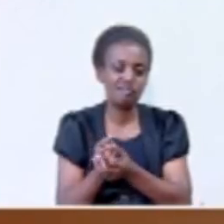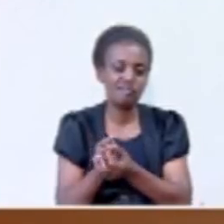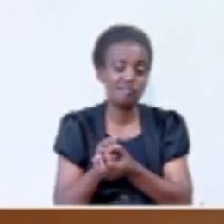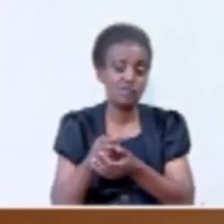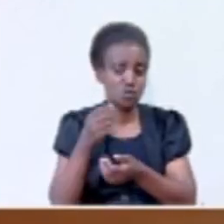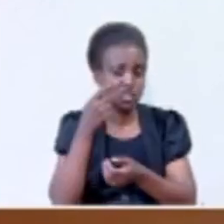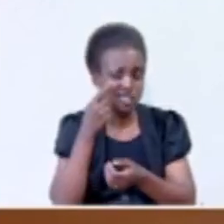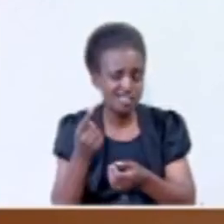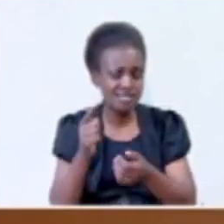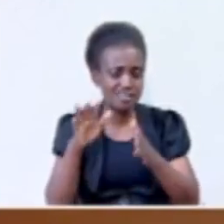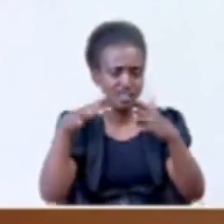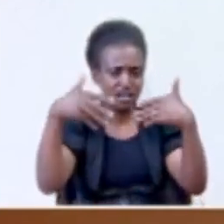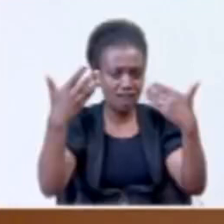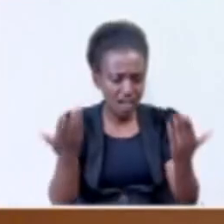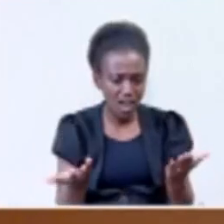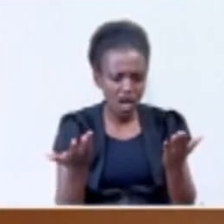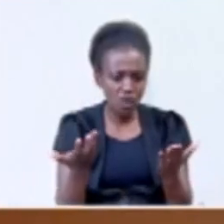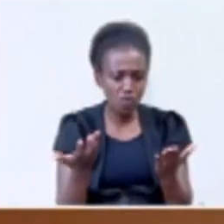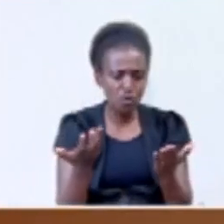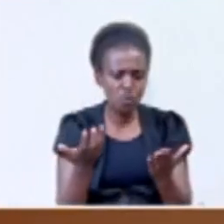actually the A4RDC.